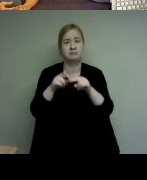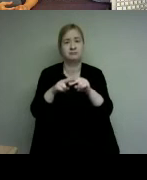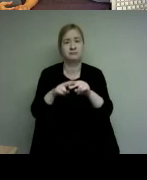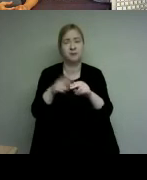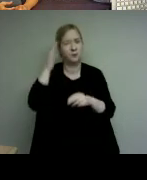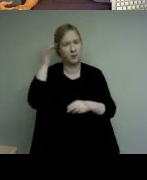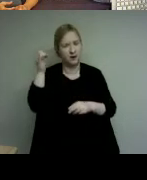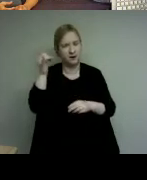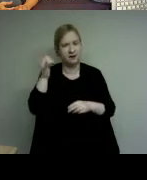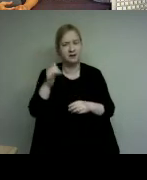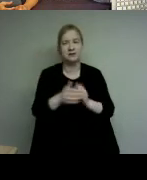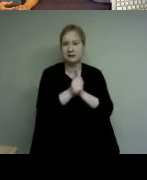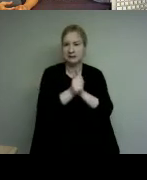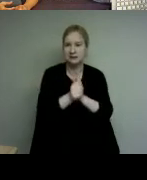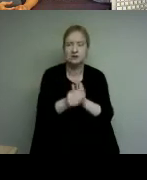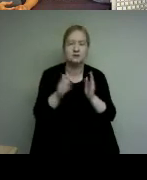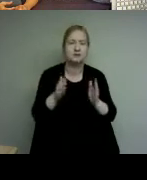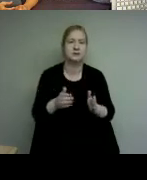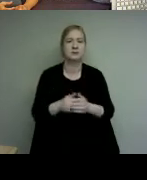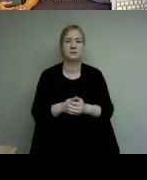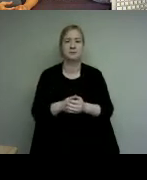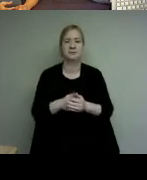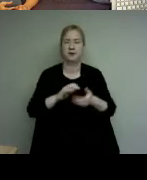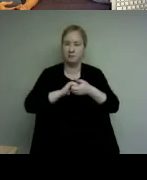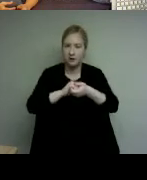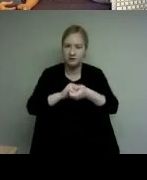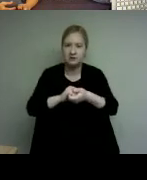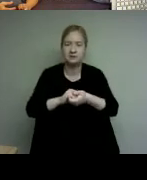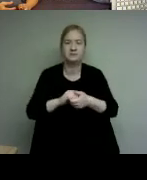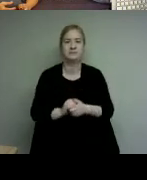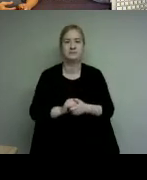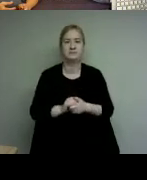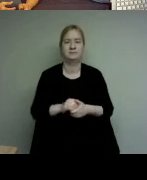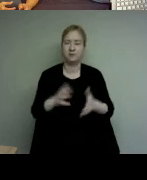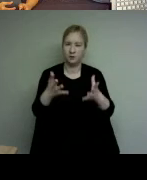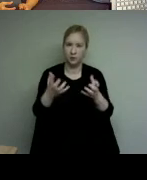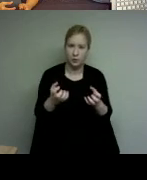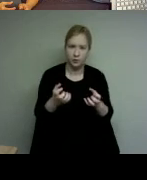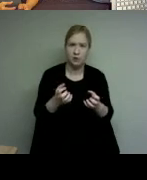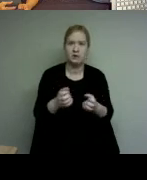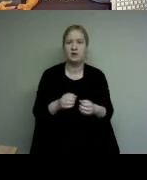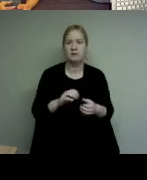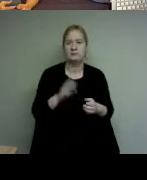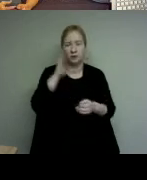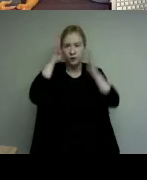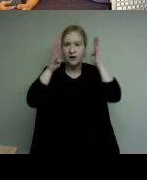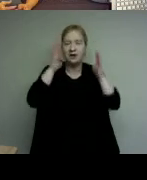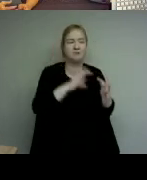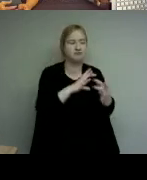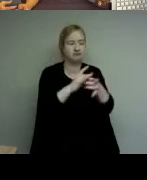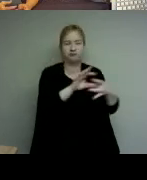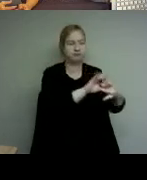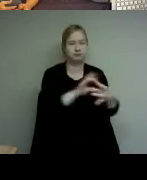effort great partnership and the desire to build connections in the community and it starts at the